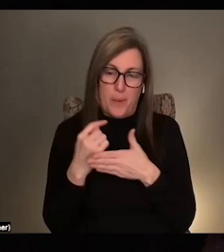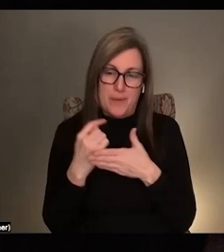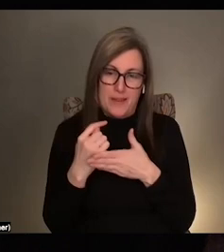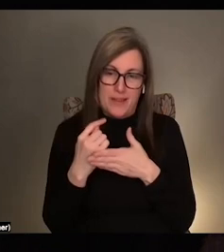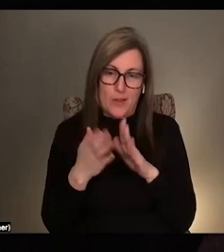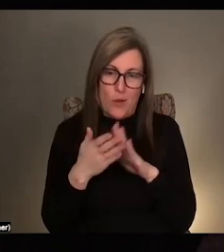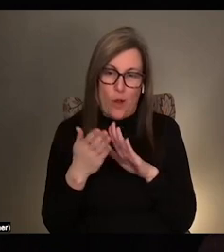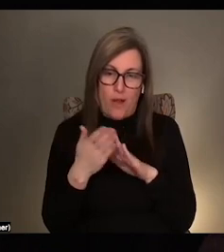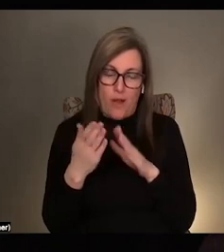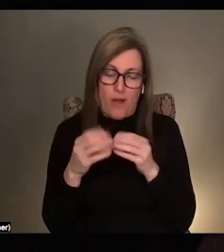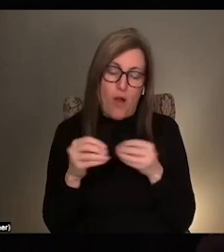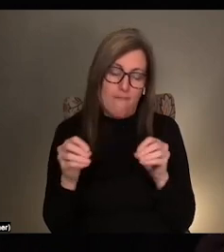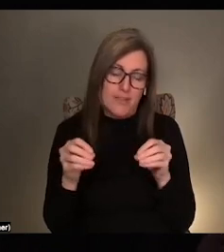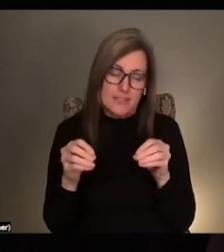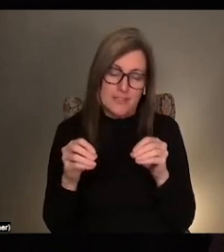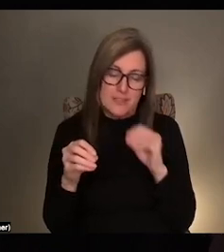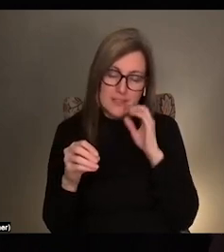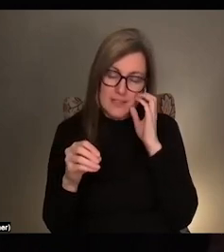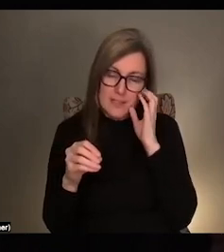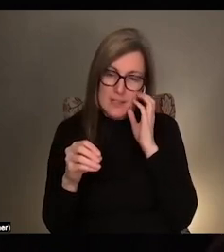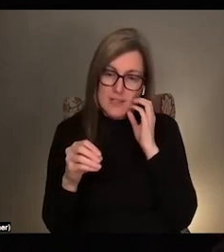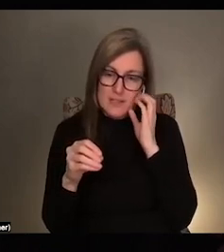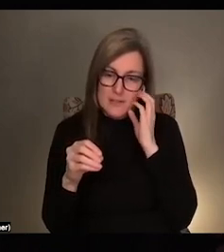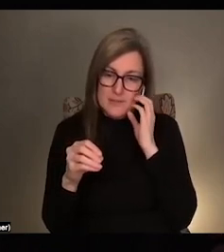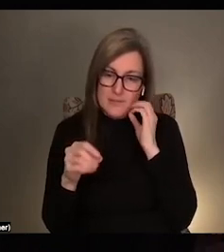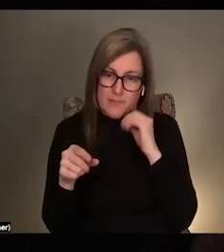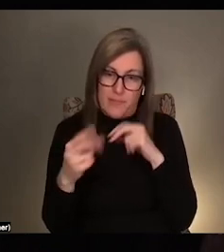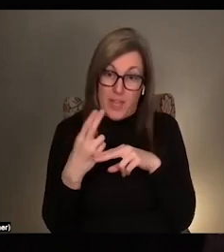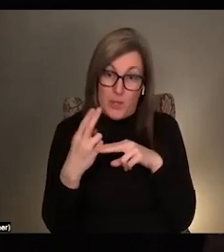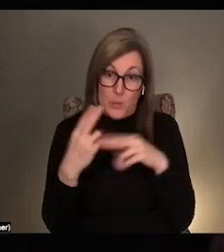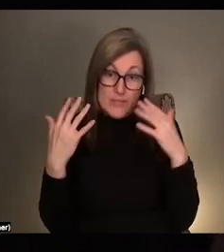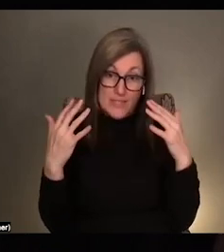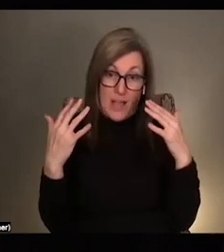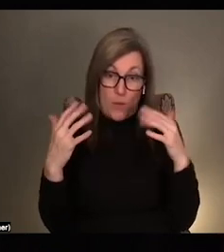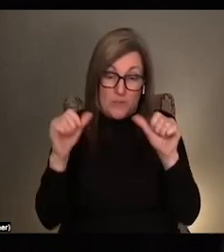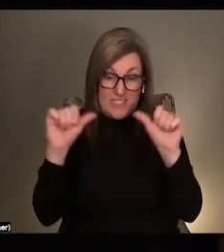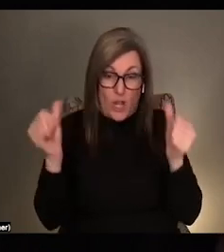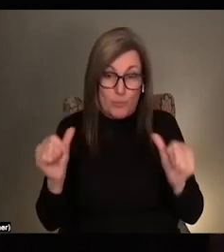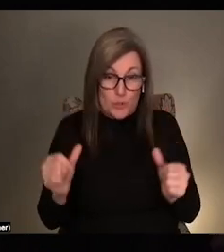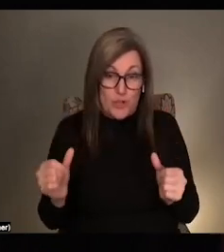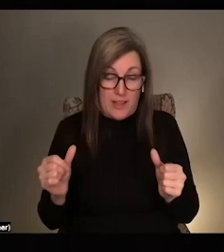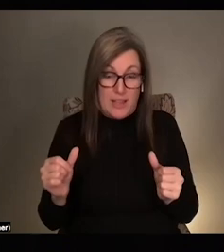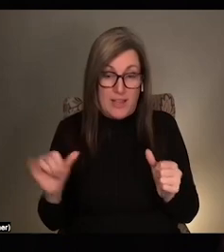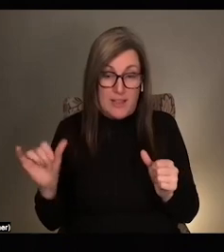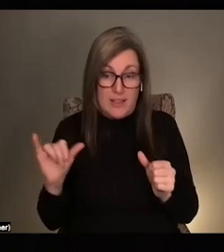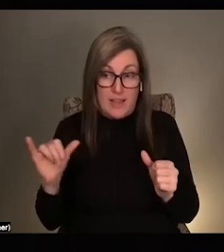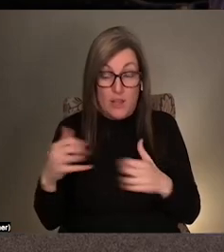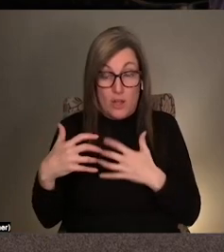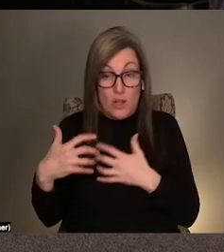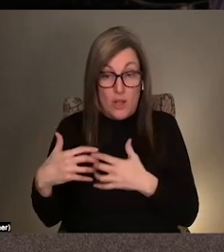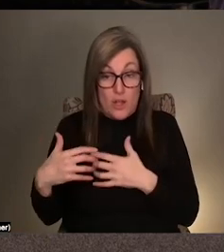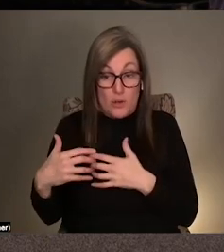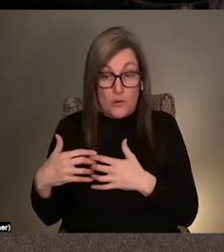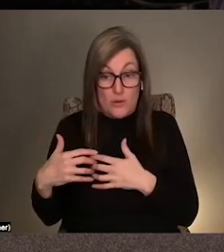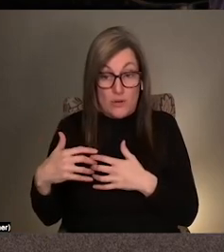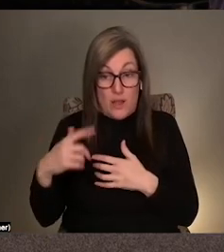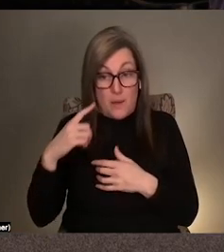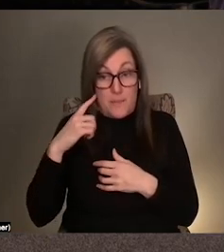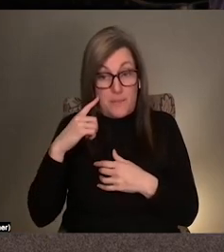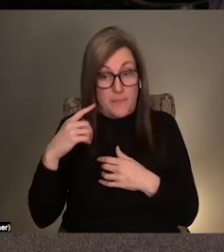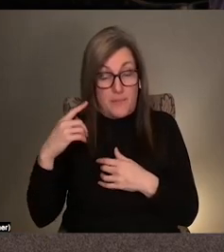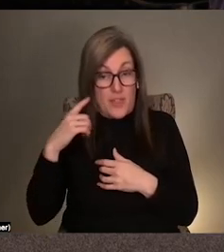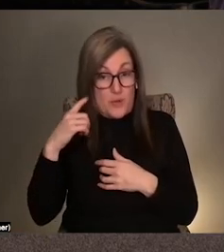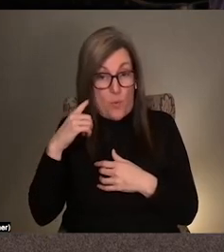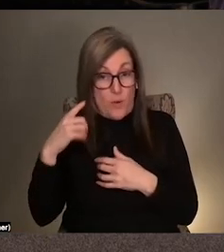a kind of way to use. They use sound sculpturally actually, which is that like the noise machine sits outside of the door and,